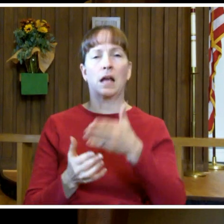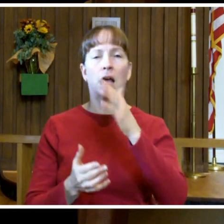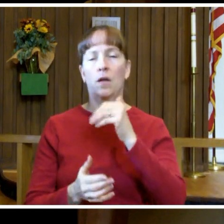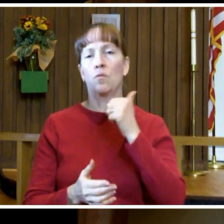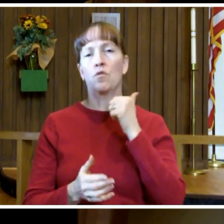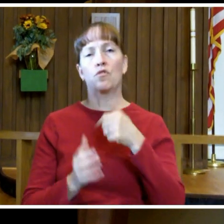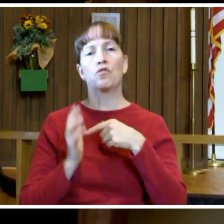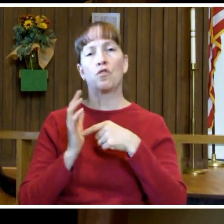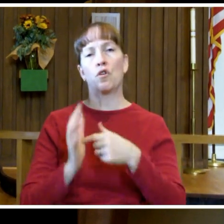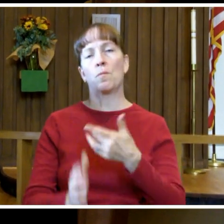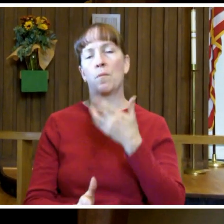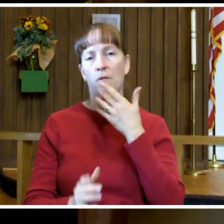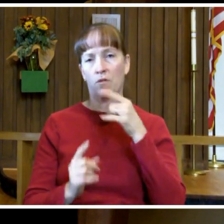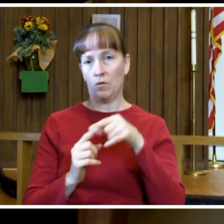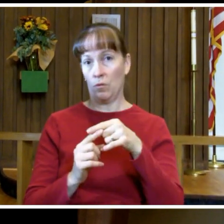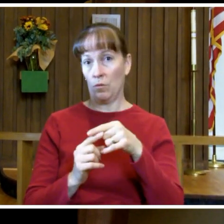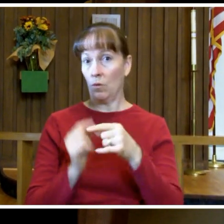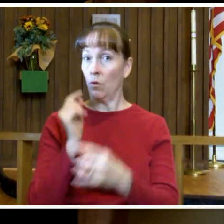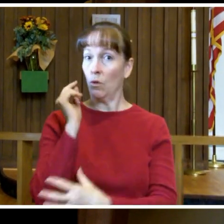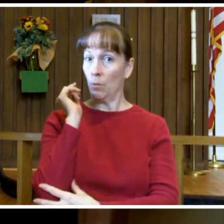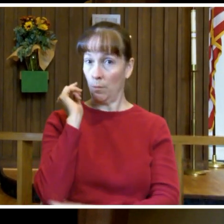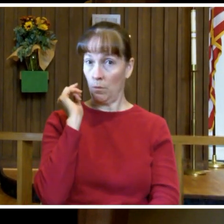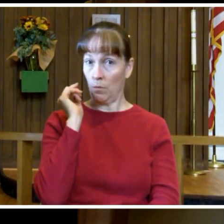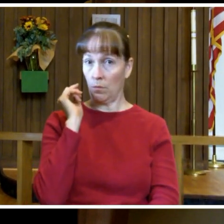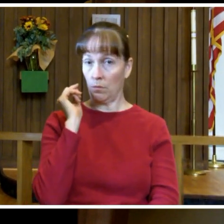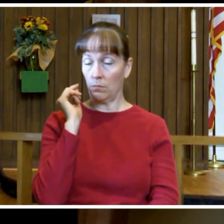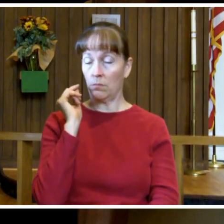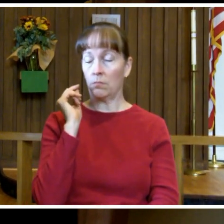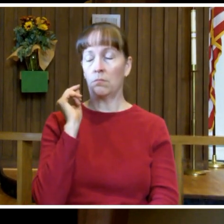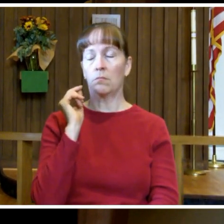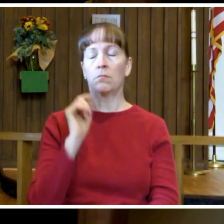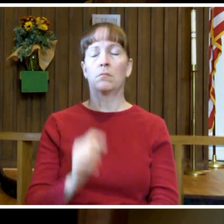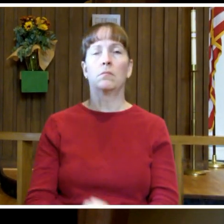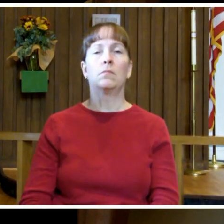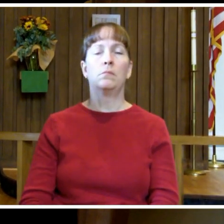will not show partiality to the poor.